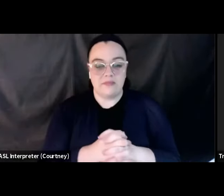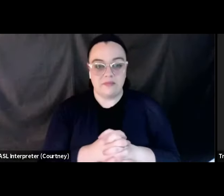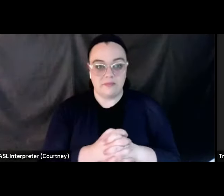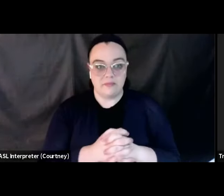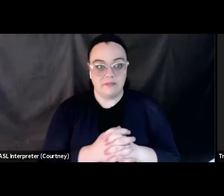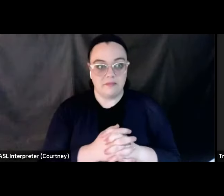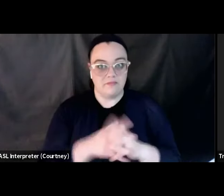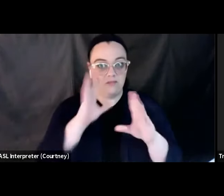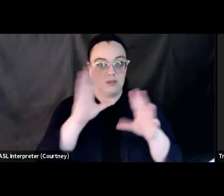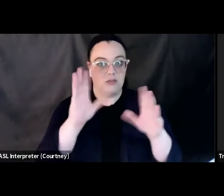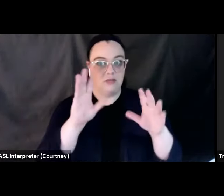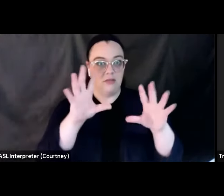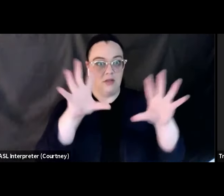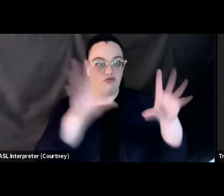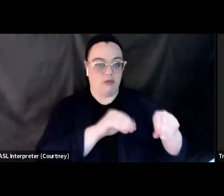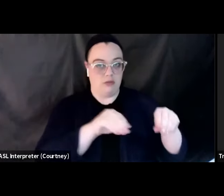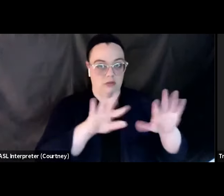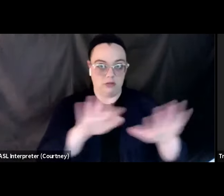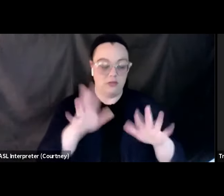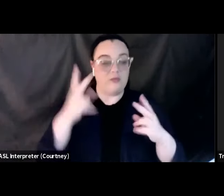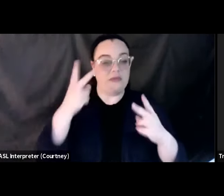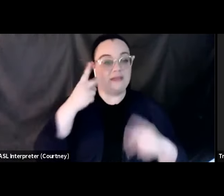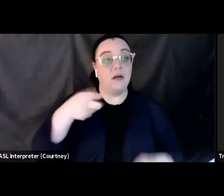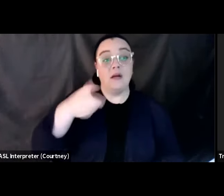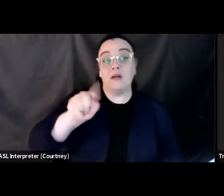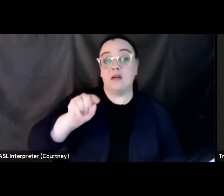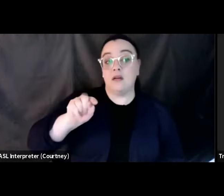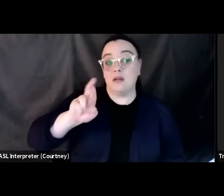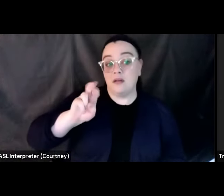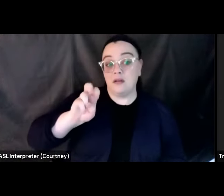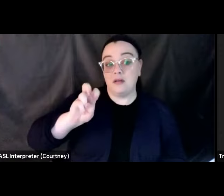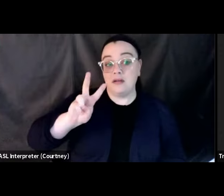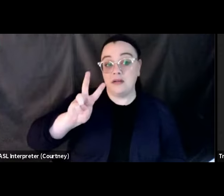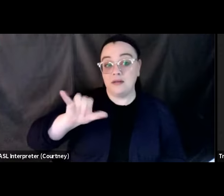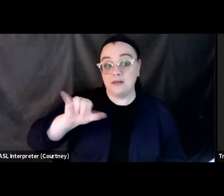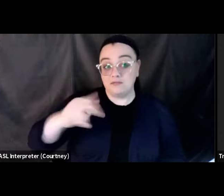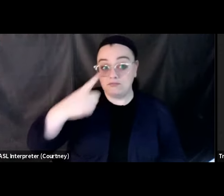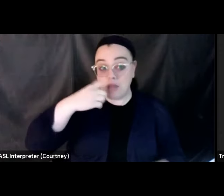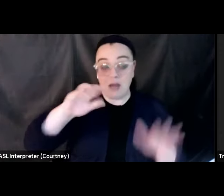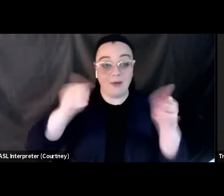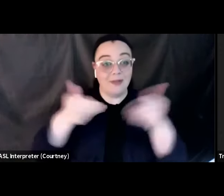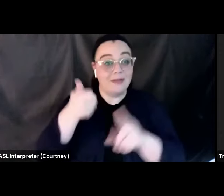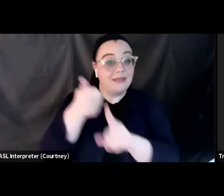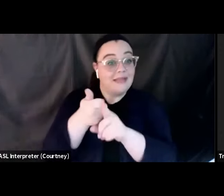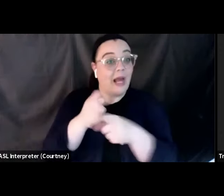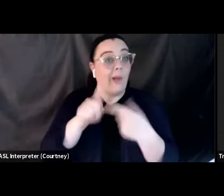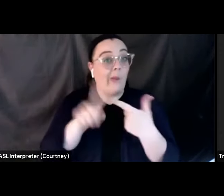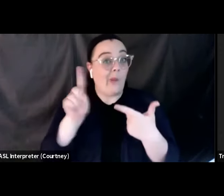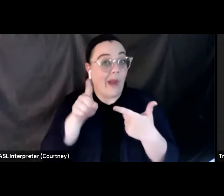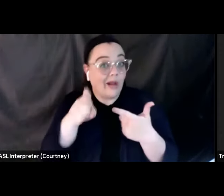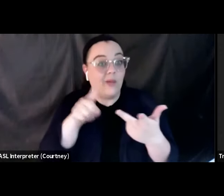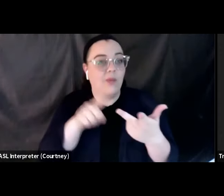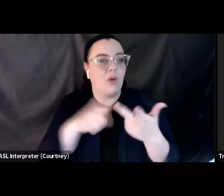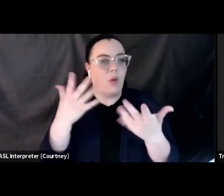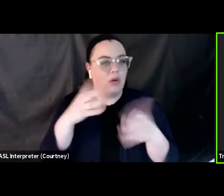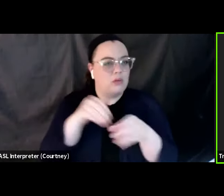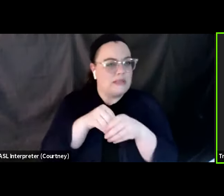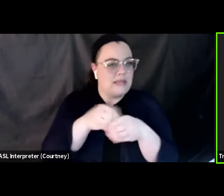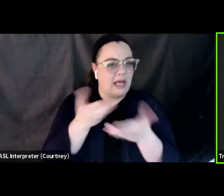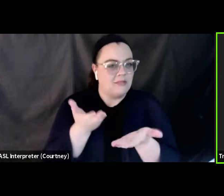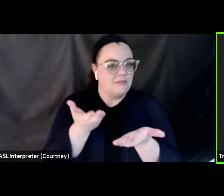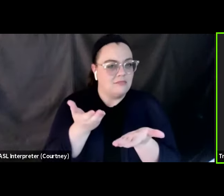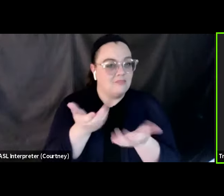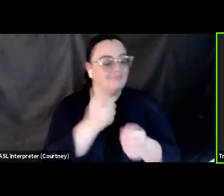All right. So Trevon, could you introduce yourself and where you are and what you're inside of? Yeah,